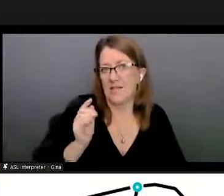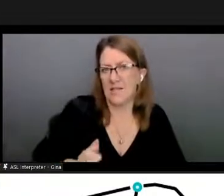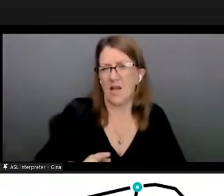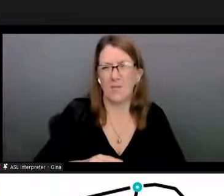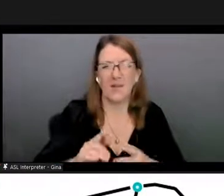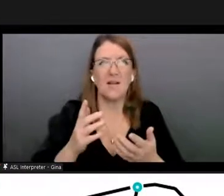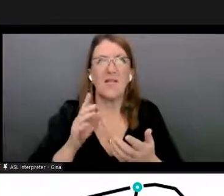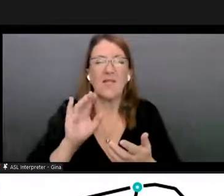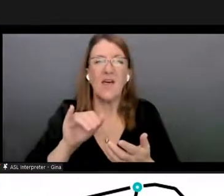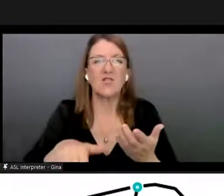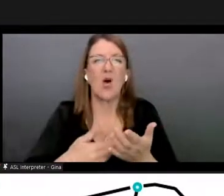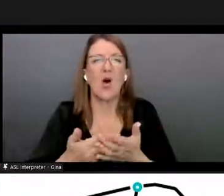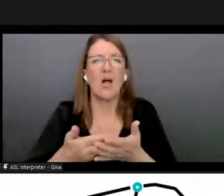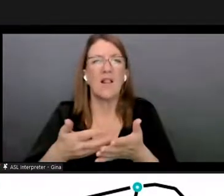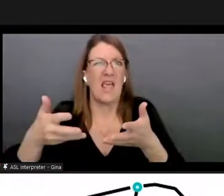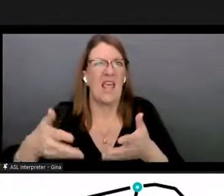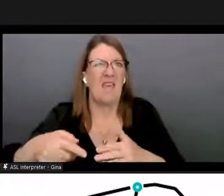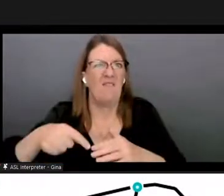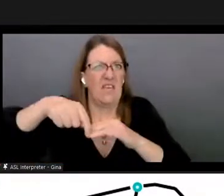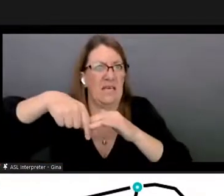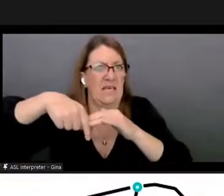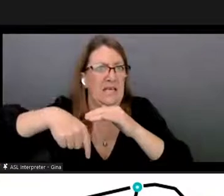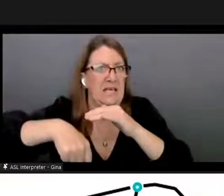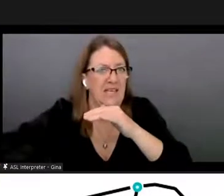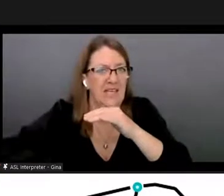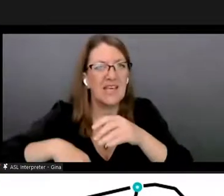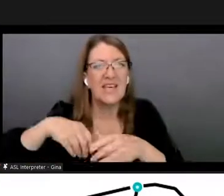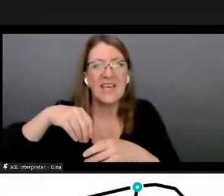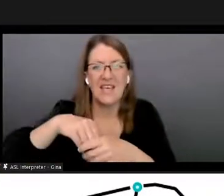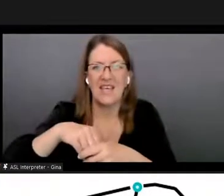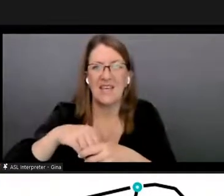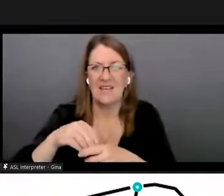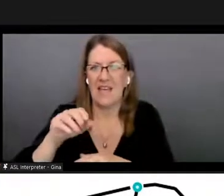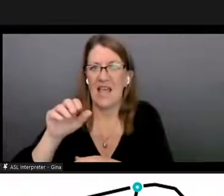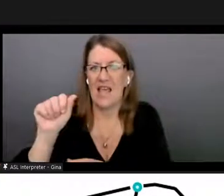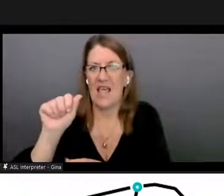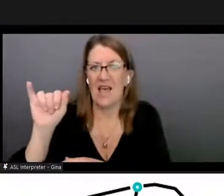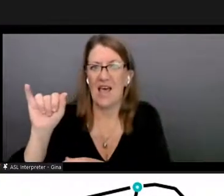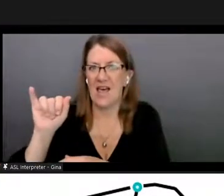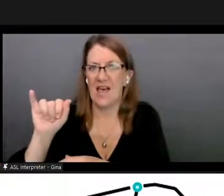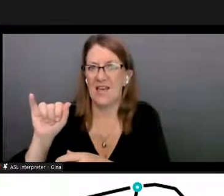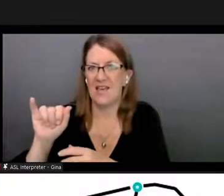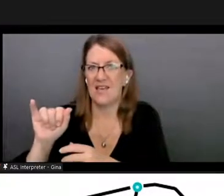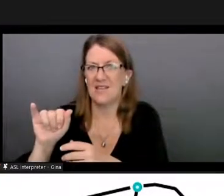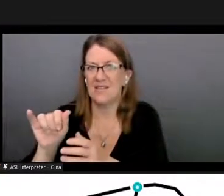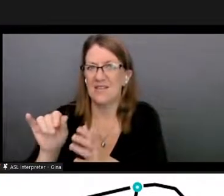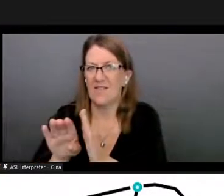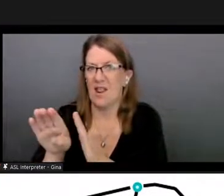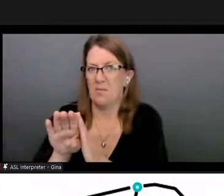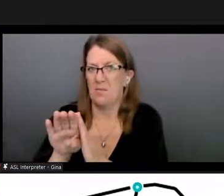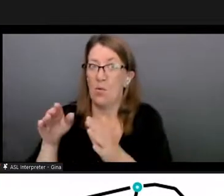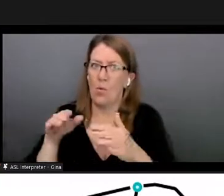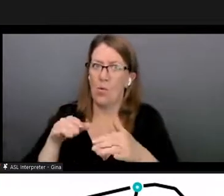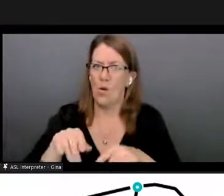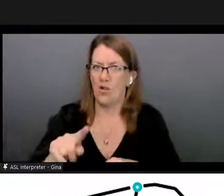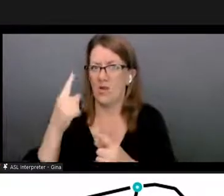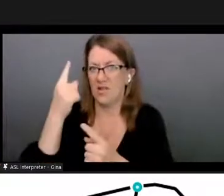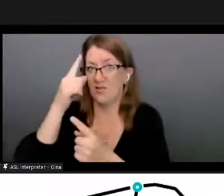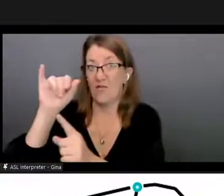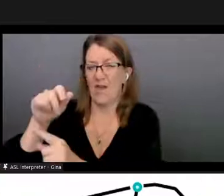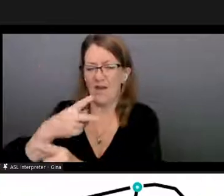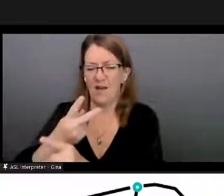well heavily into the weeds of um kind of ai development now um by the time you're considering that problem but